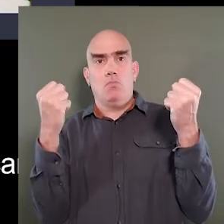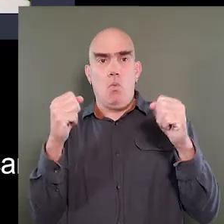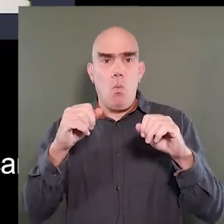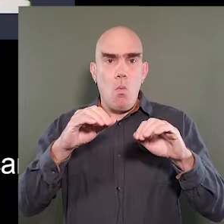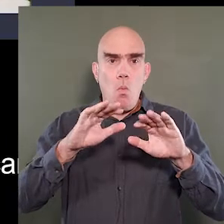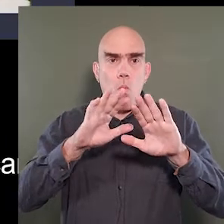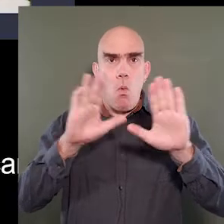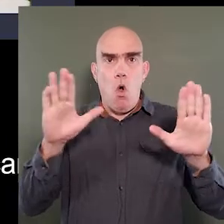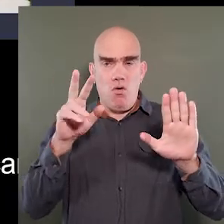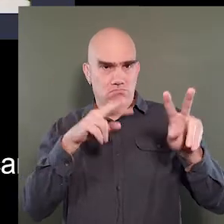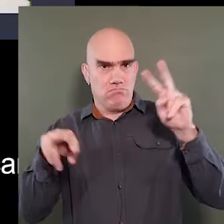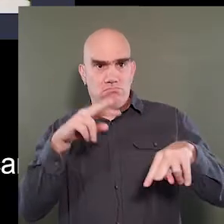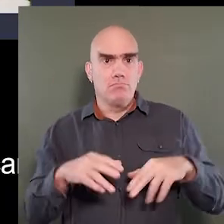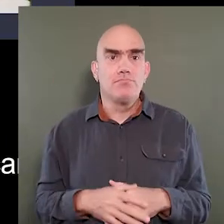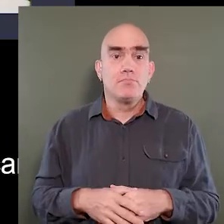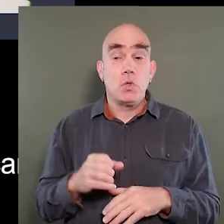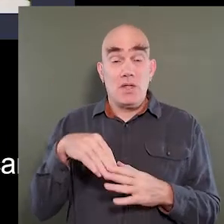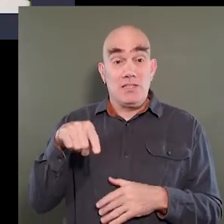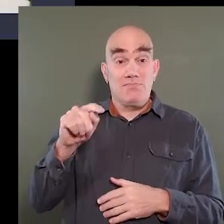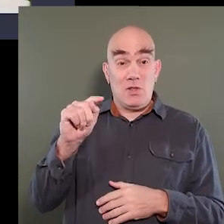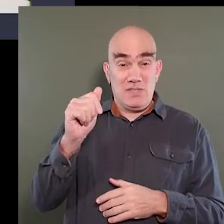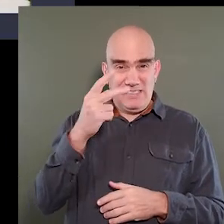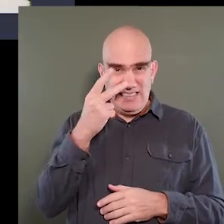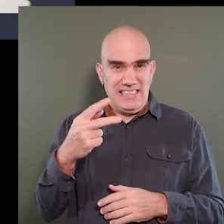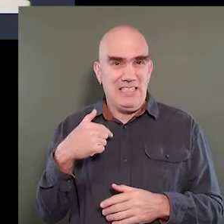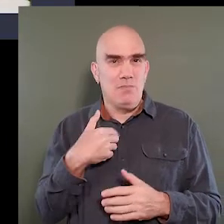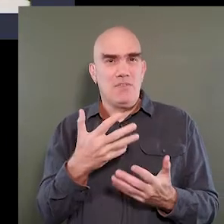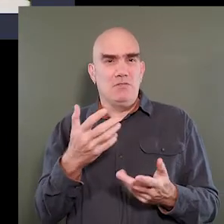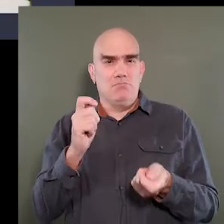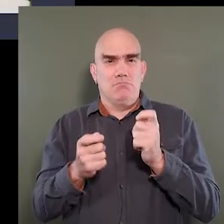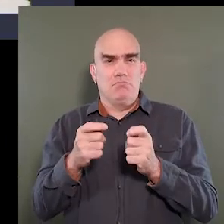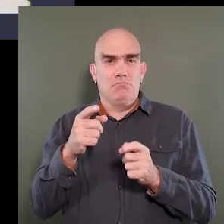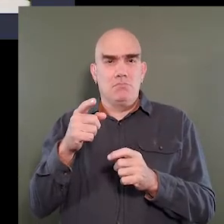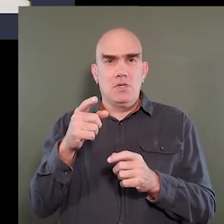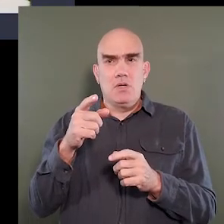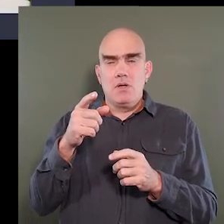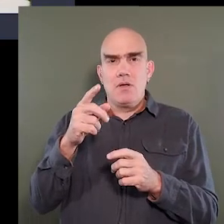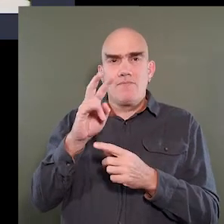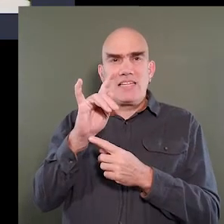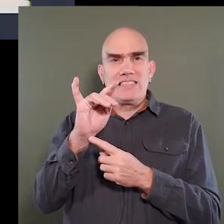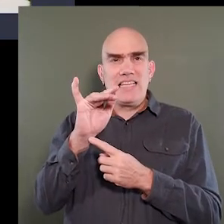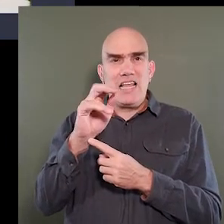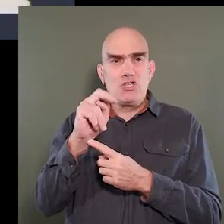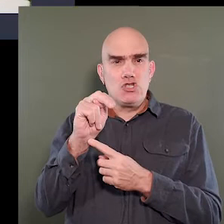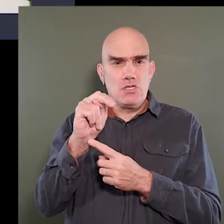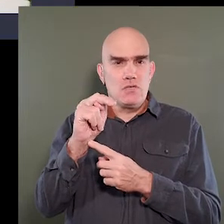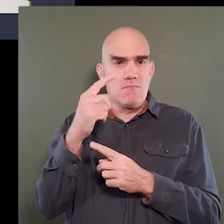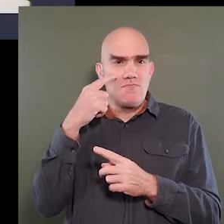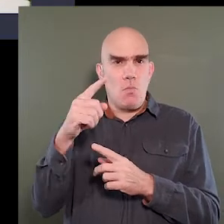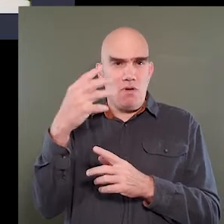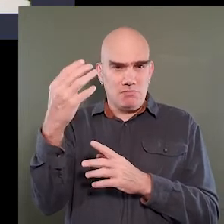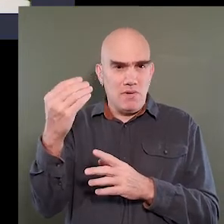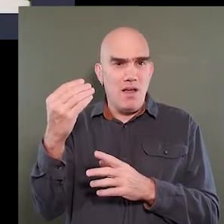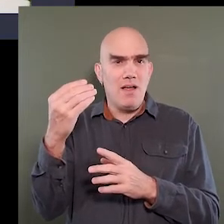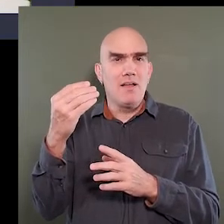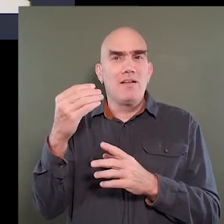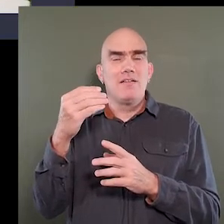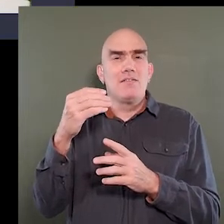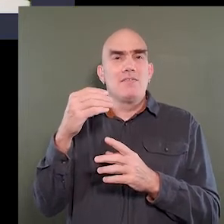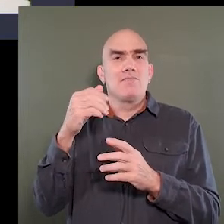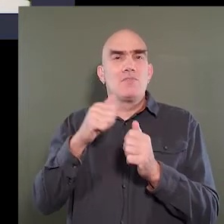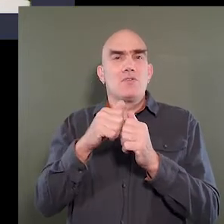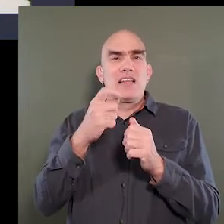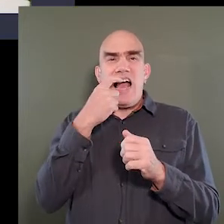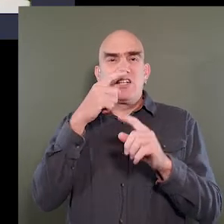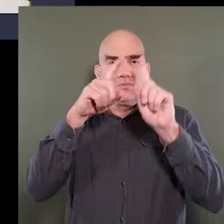bathroom, we can see that we've maintained the ventilation to the outside with glass block window and a door that, a little